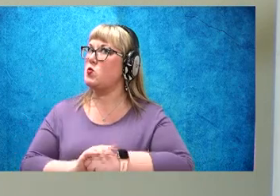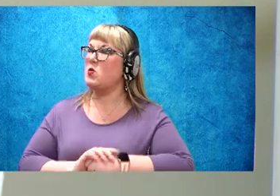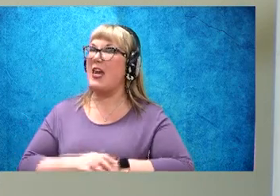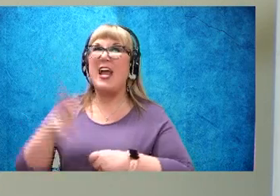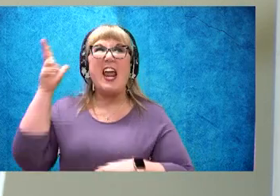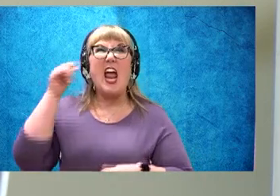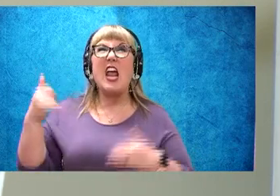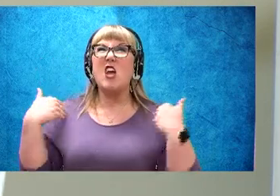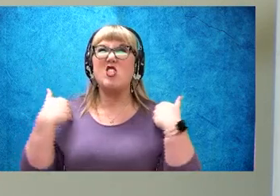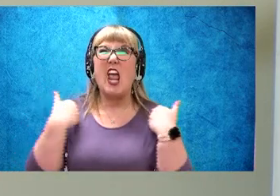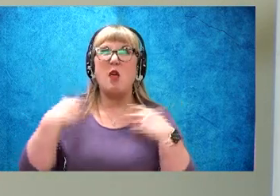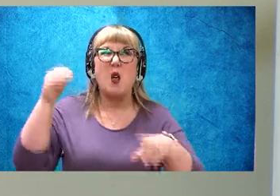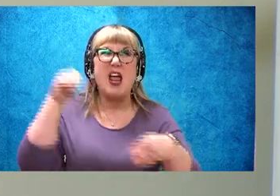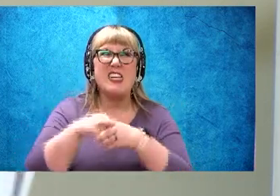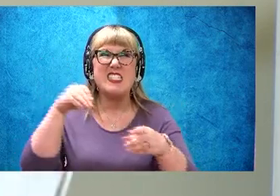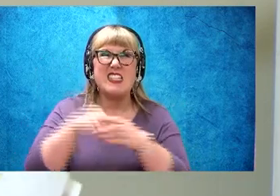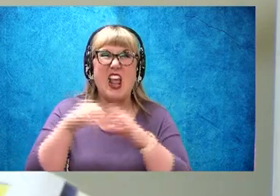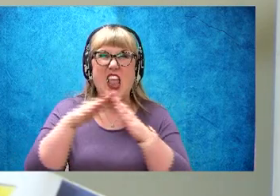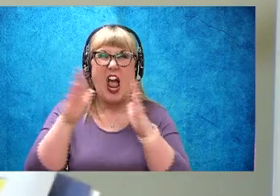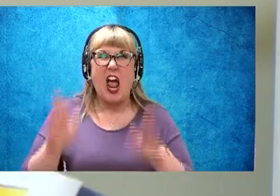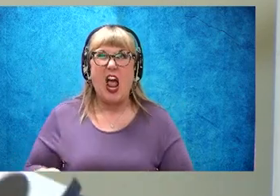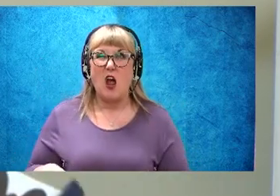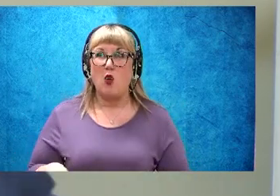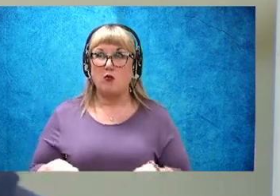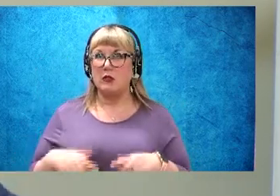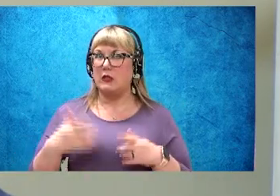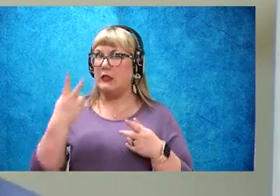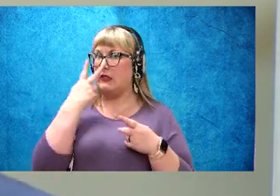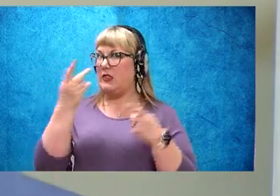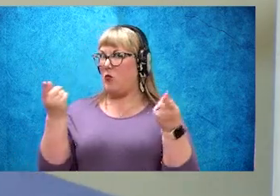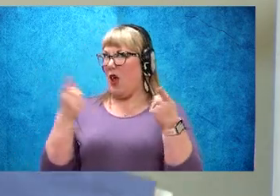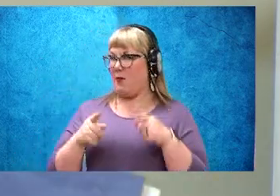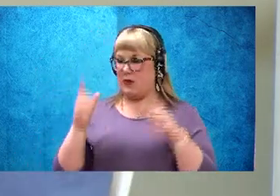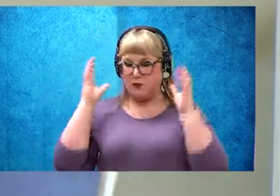animals inside the house. Let's see what happens.